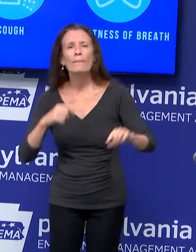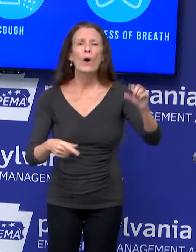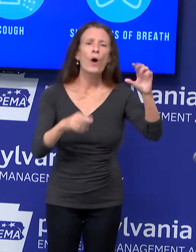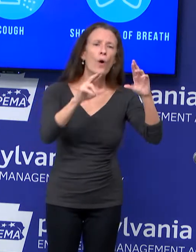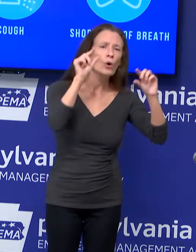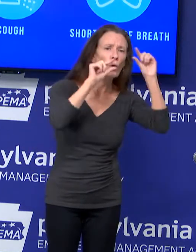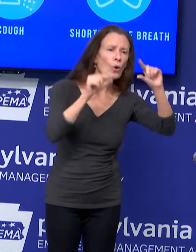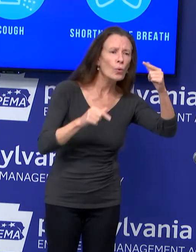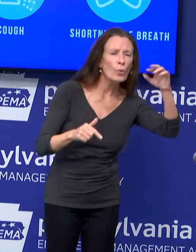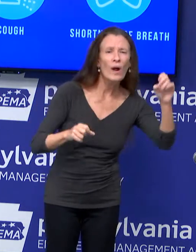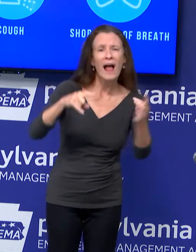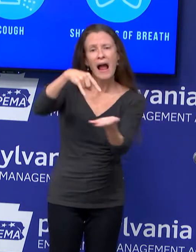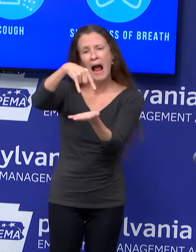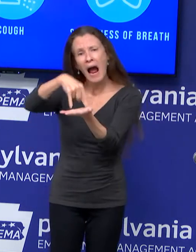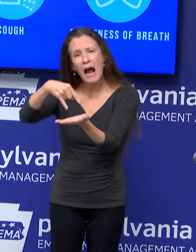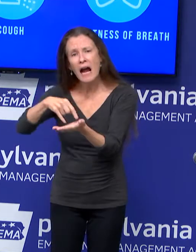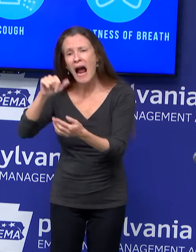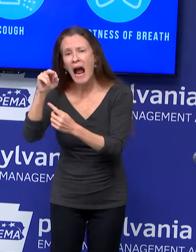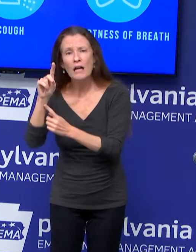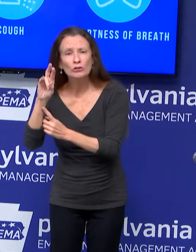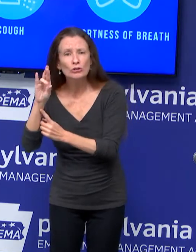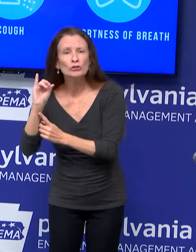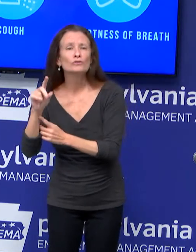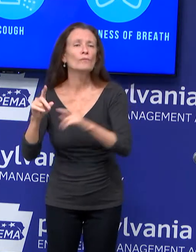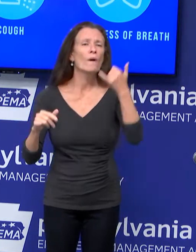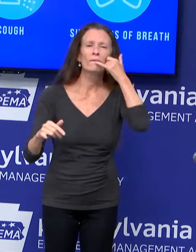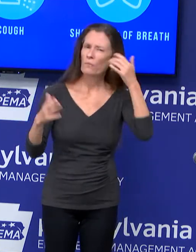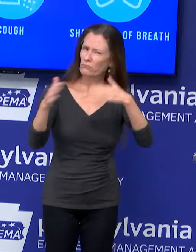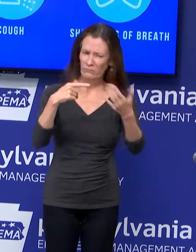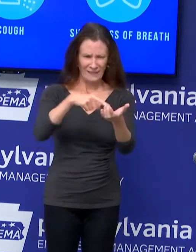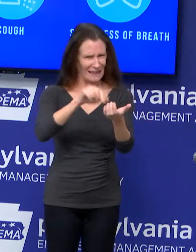really, really important to help us stop the spread.